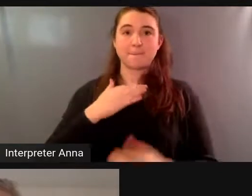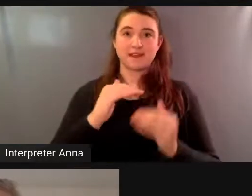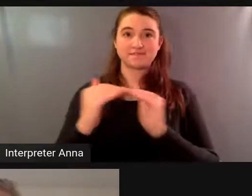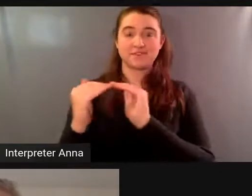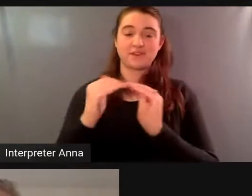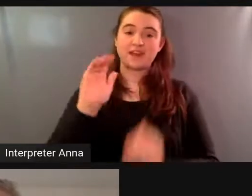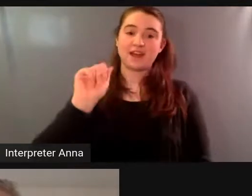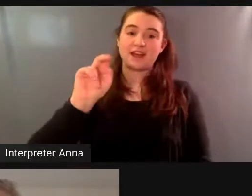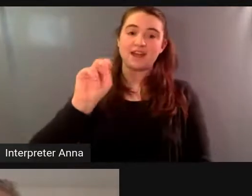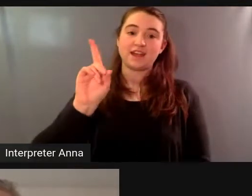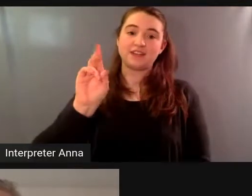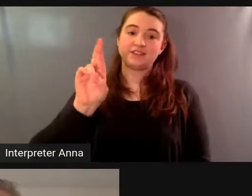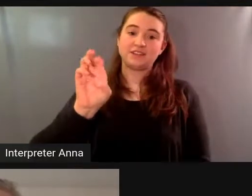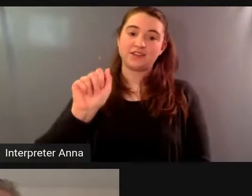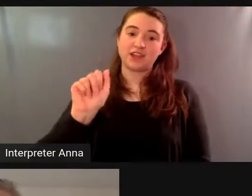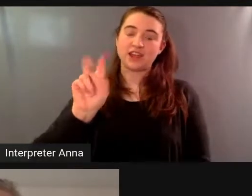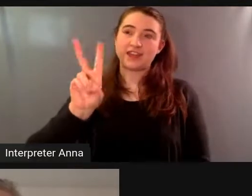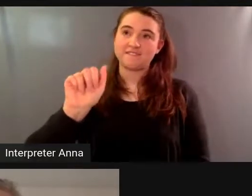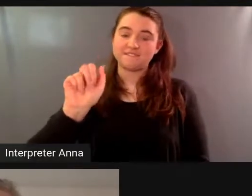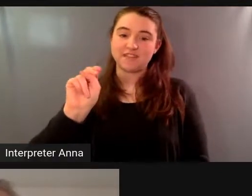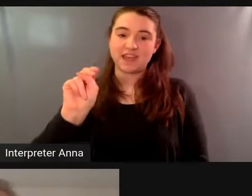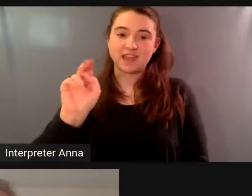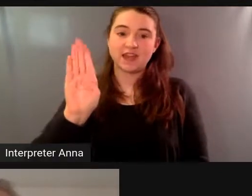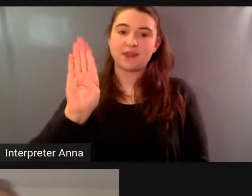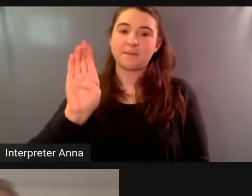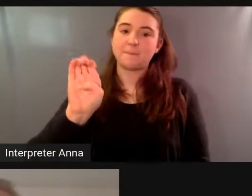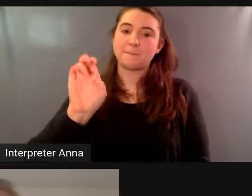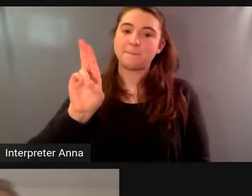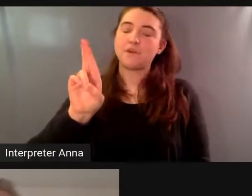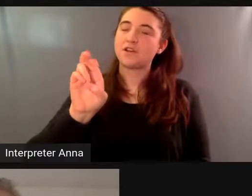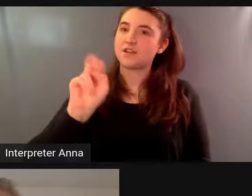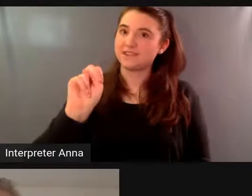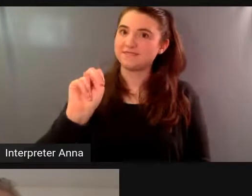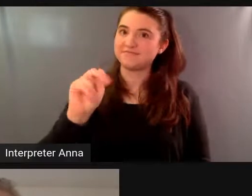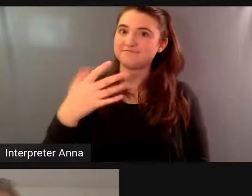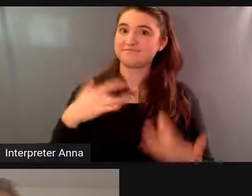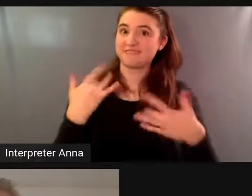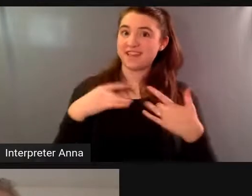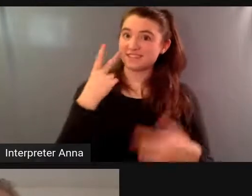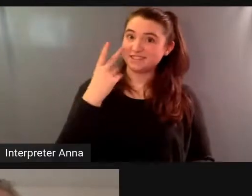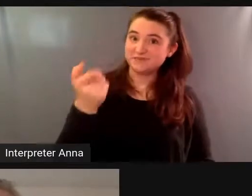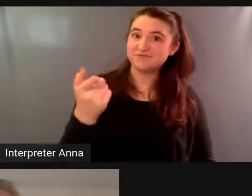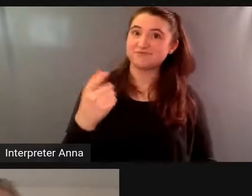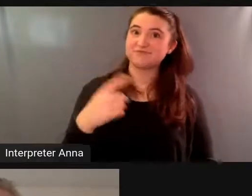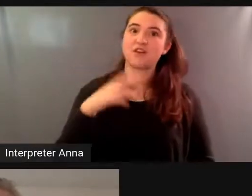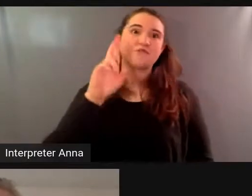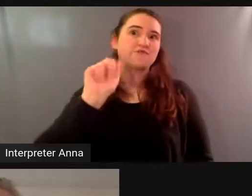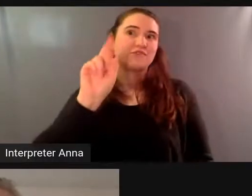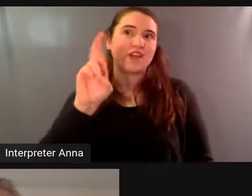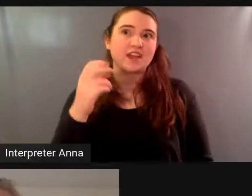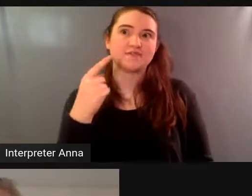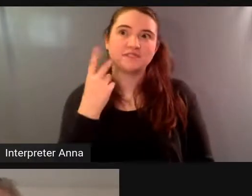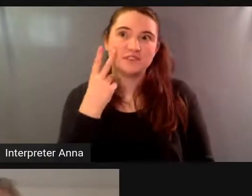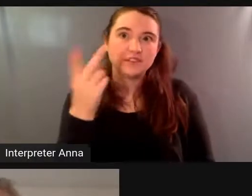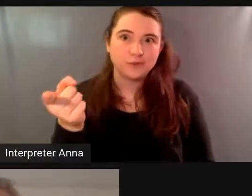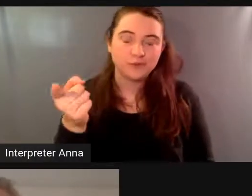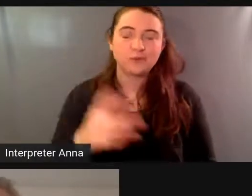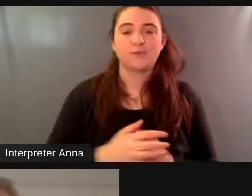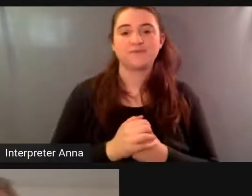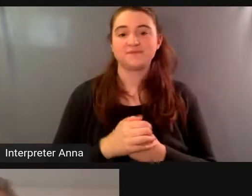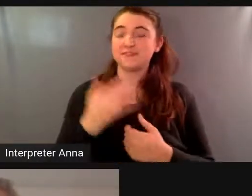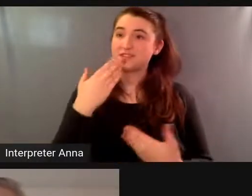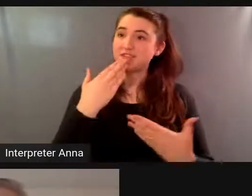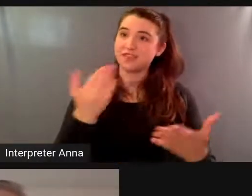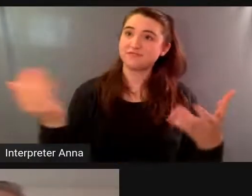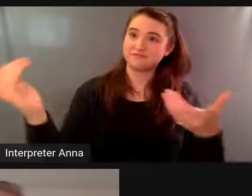park city uh so it's a real joy to to say hello and again thank you so much for for helping us put this evening together thank